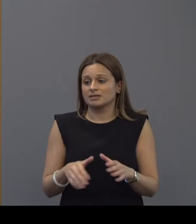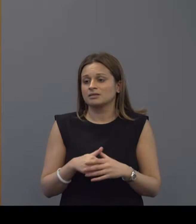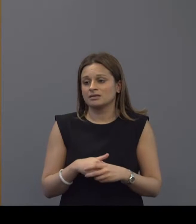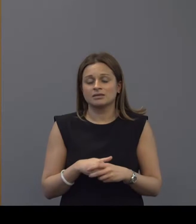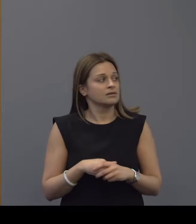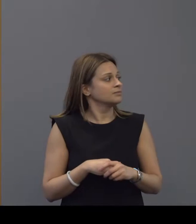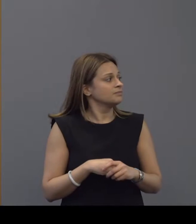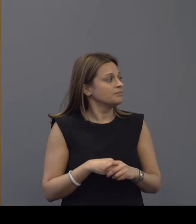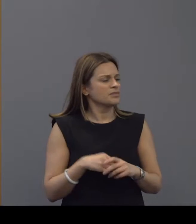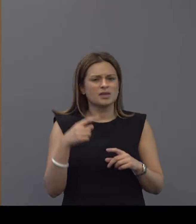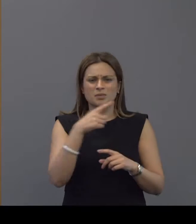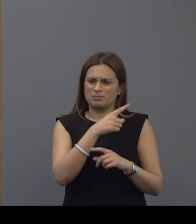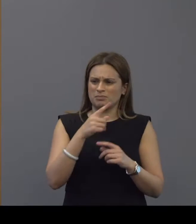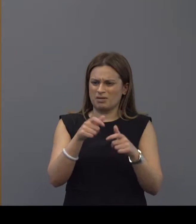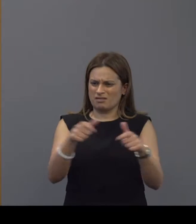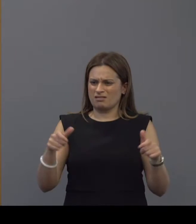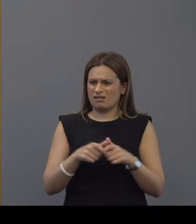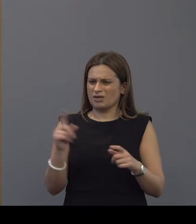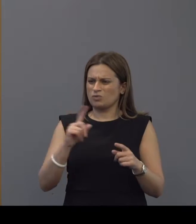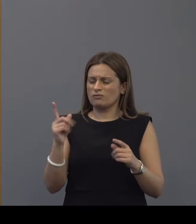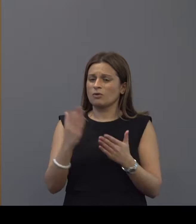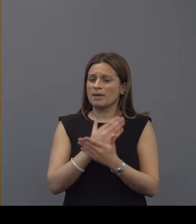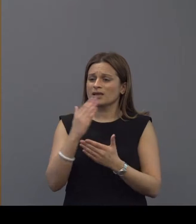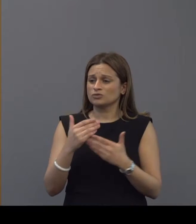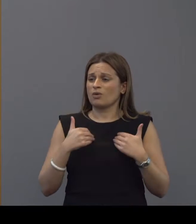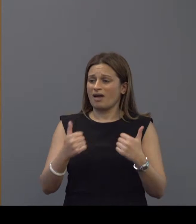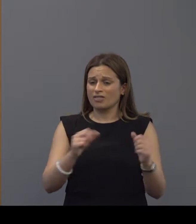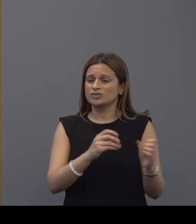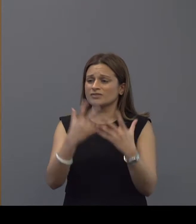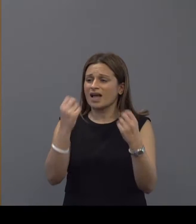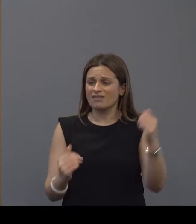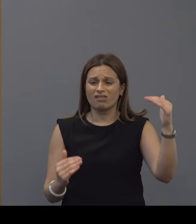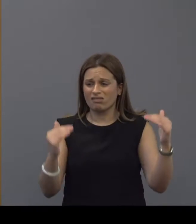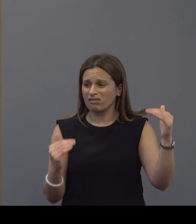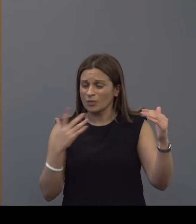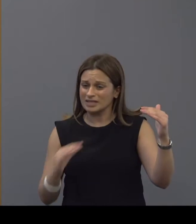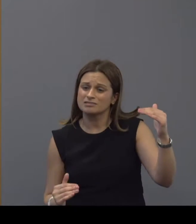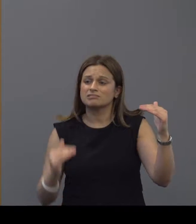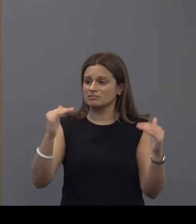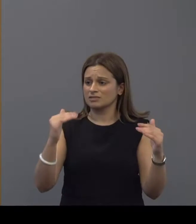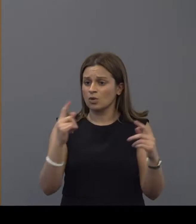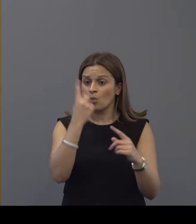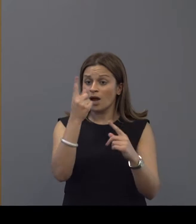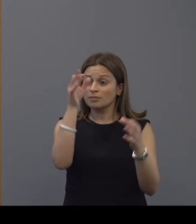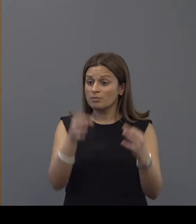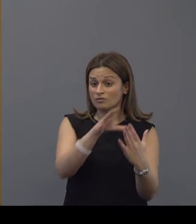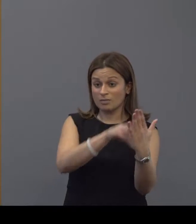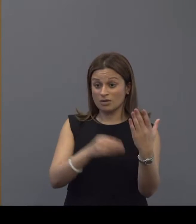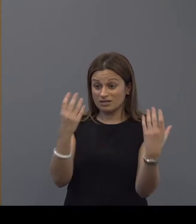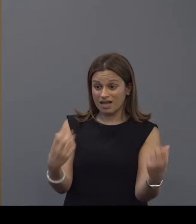because this is ultimately about reducing inequalities in our in our health sector and we know that there's not one one perfect model